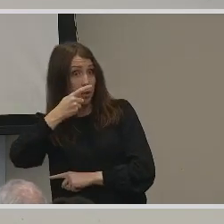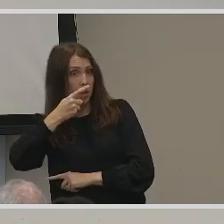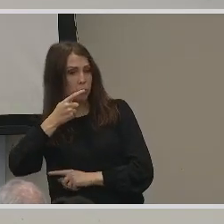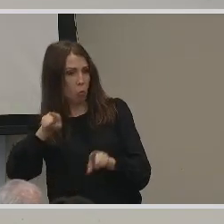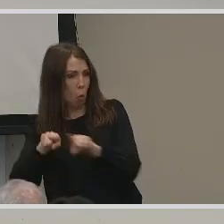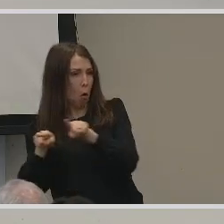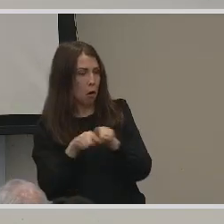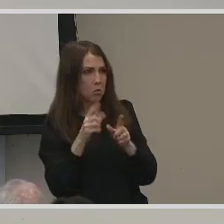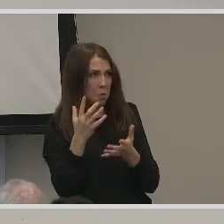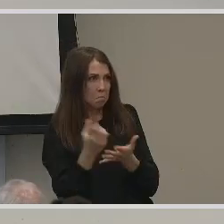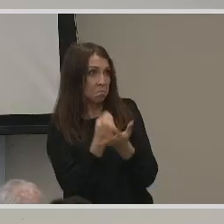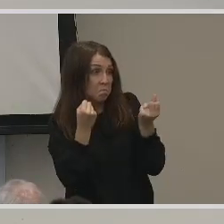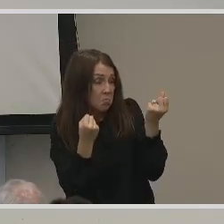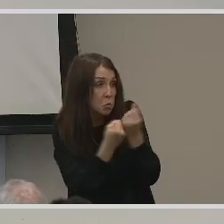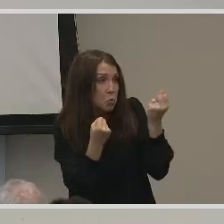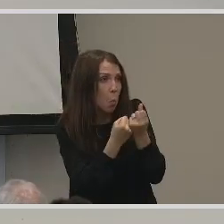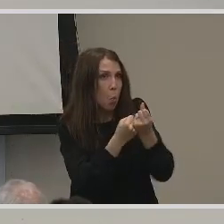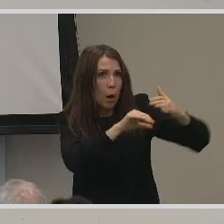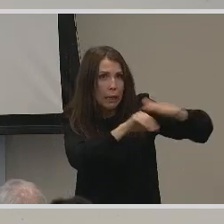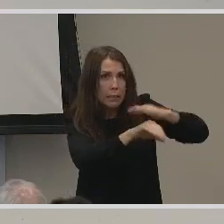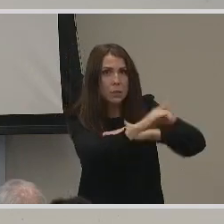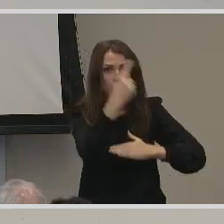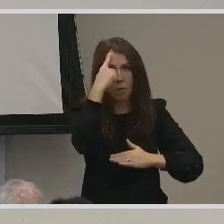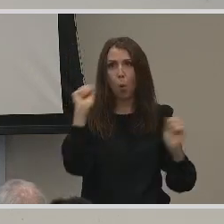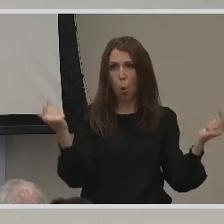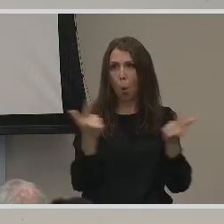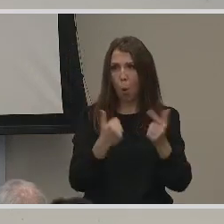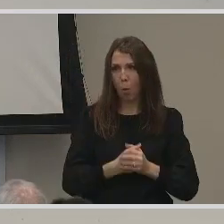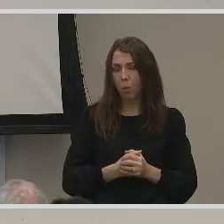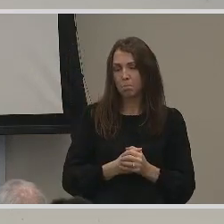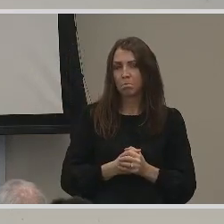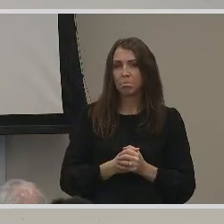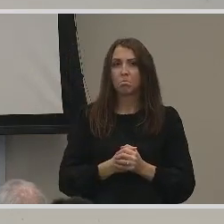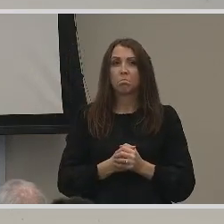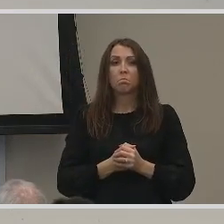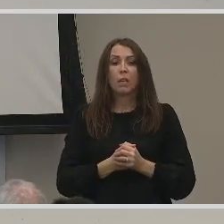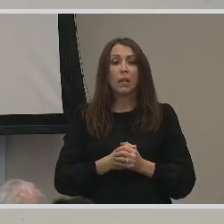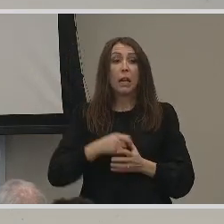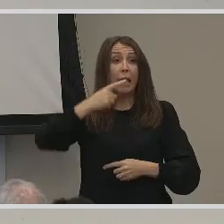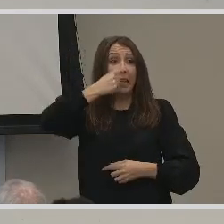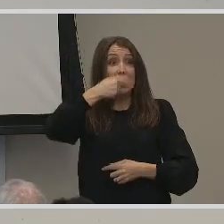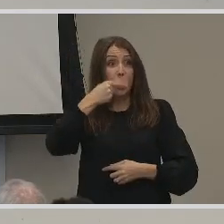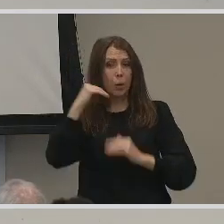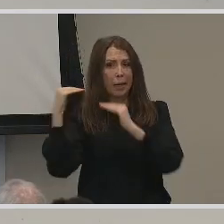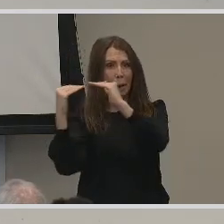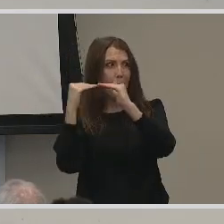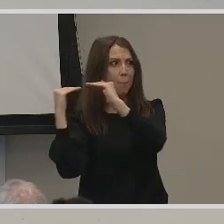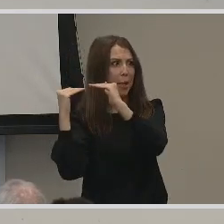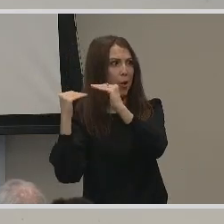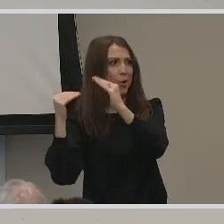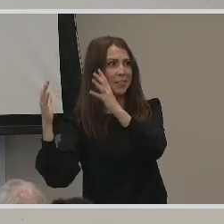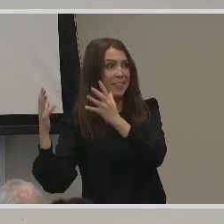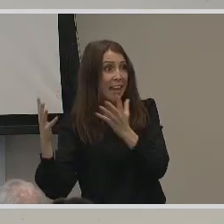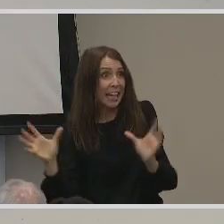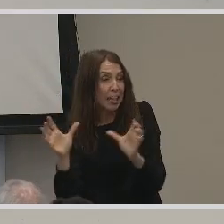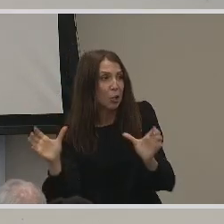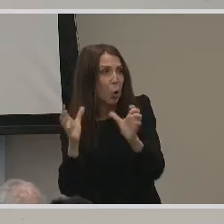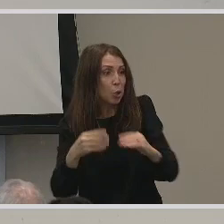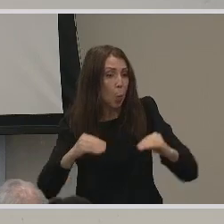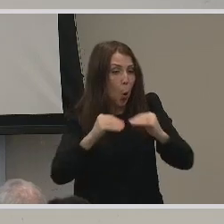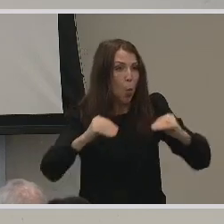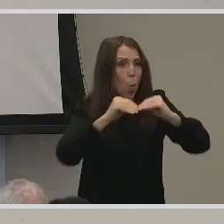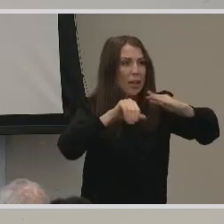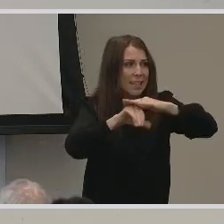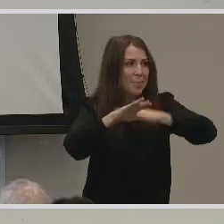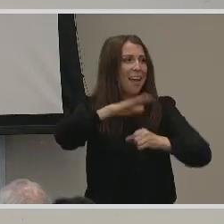accessibility. And so hearing peers can help bring about accessibility on campus. And we've had